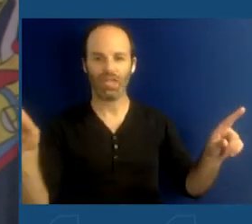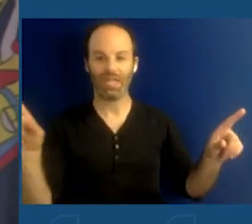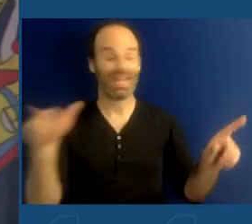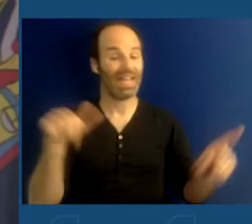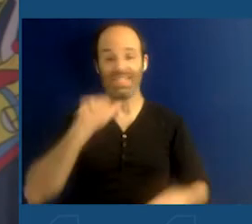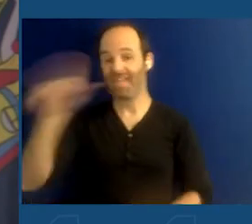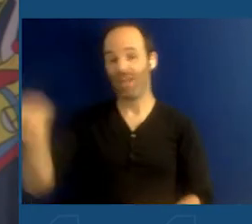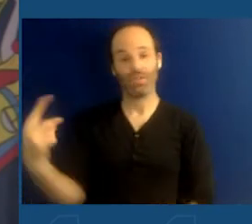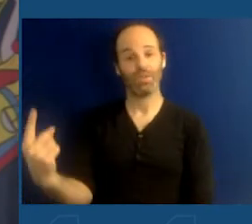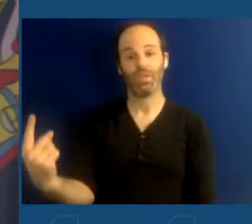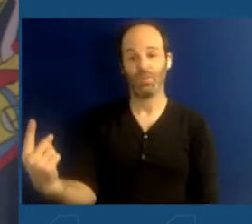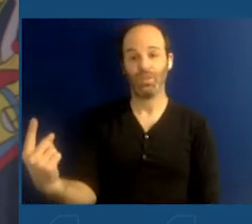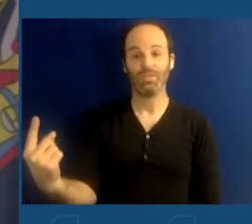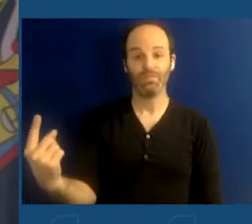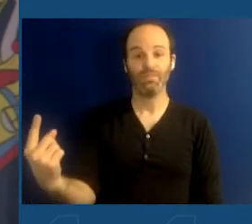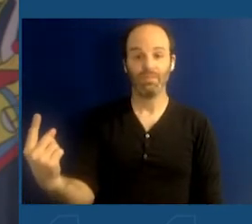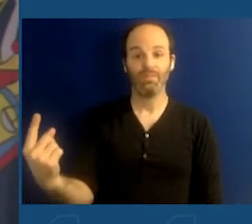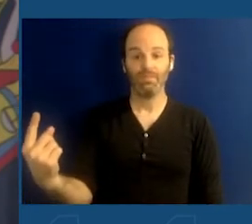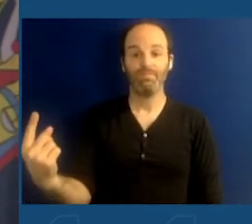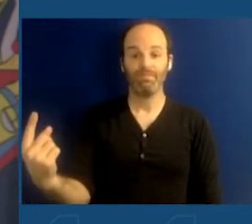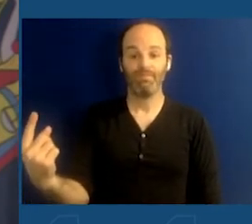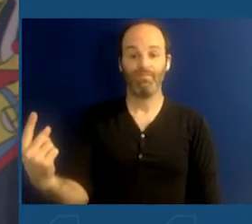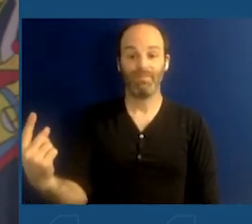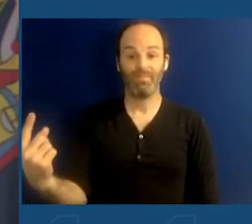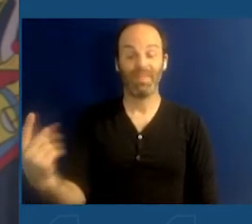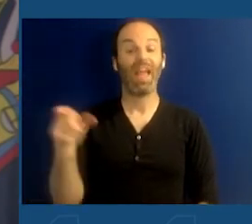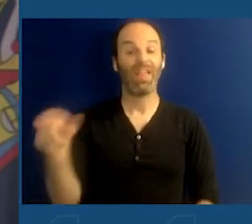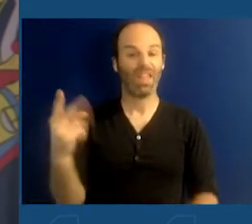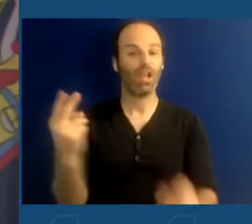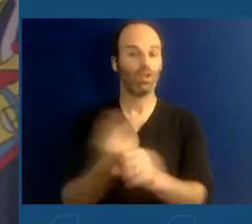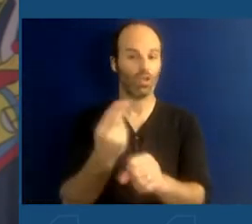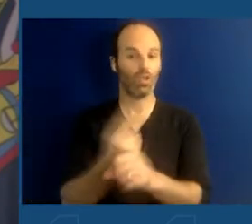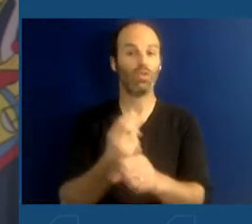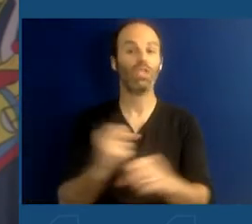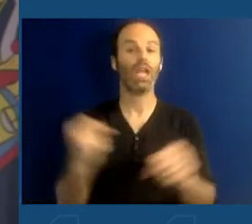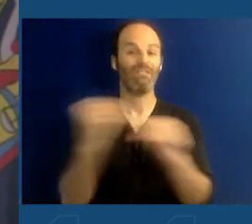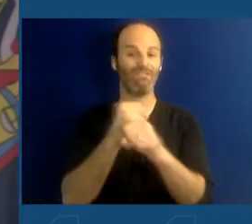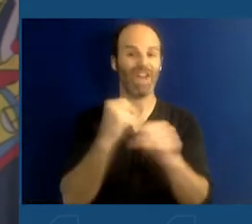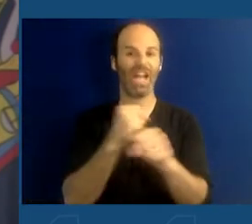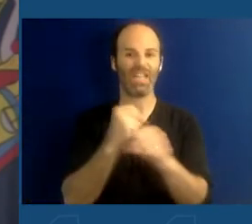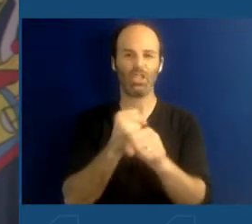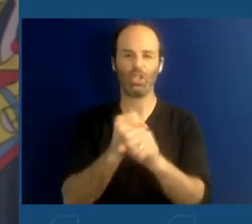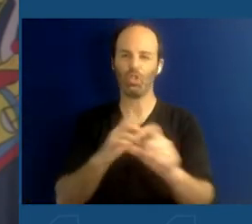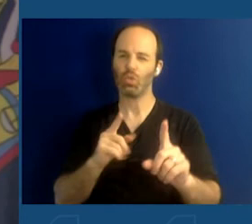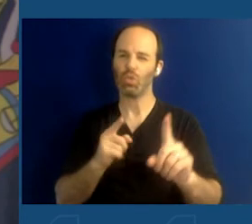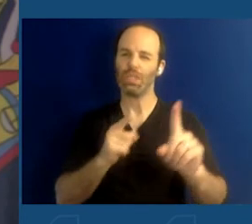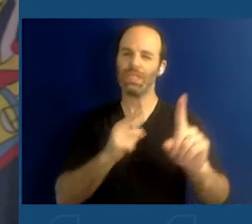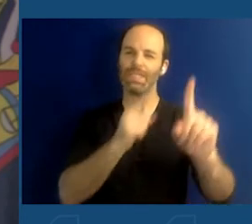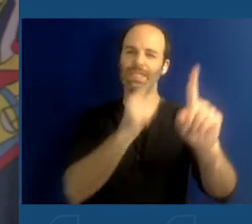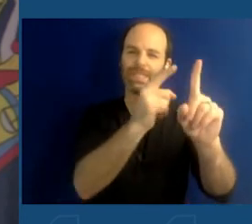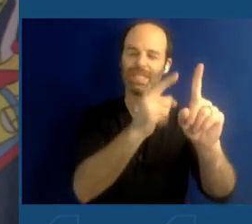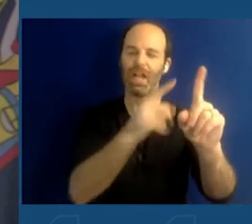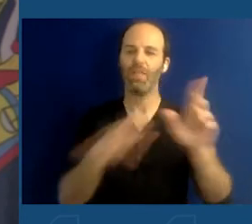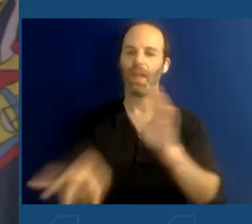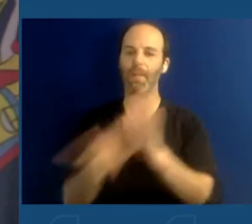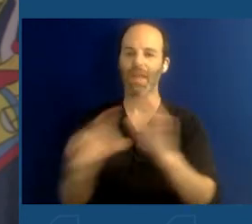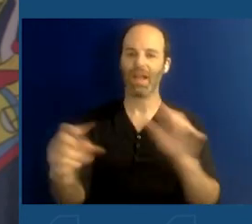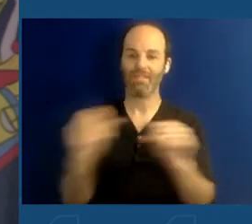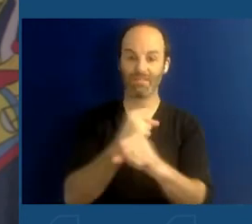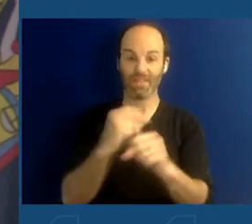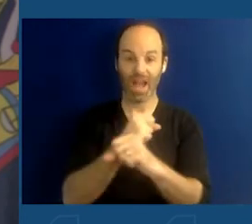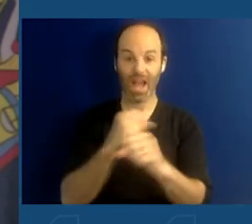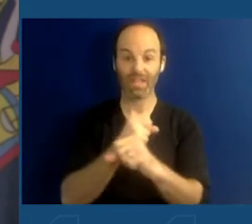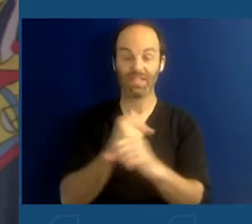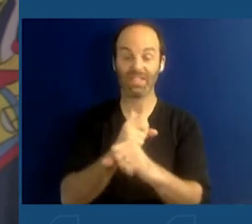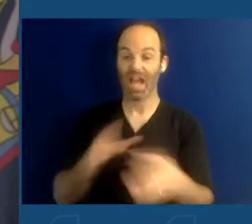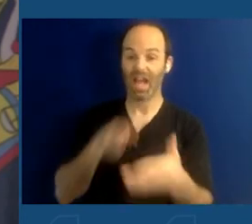also learned is they're using violence to further their aims. They choose violence as a response to some political grievance